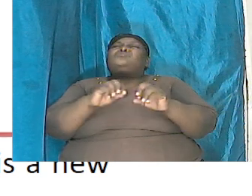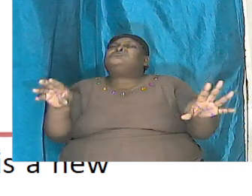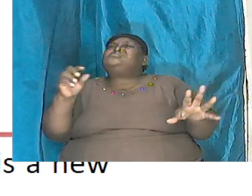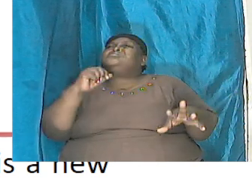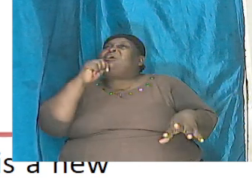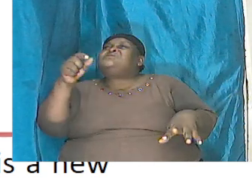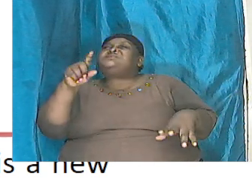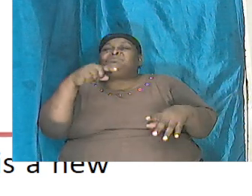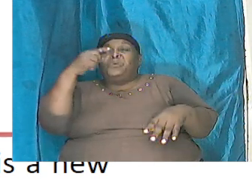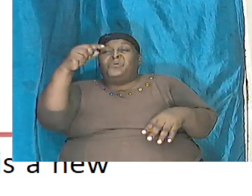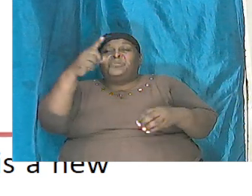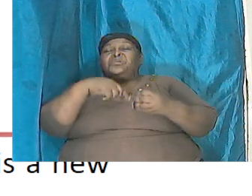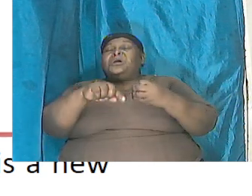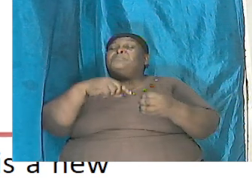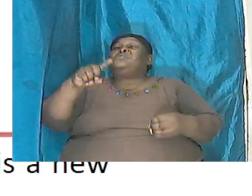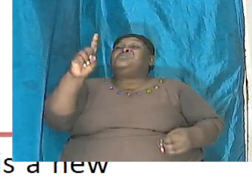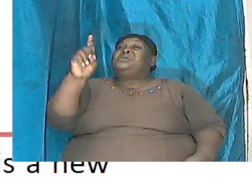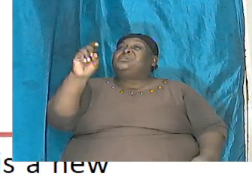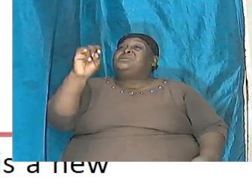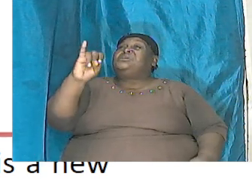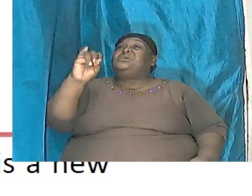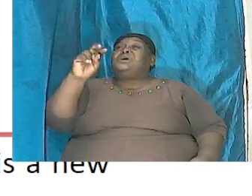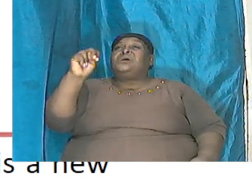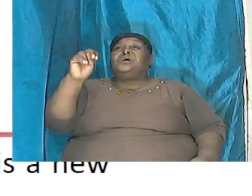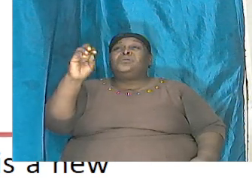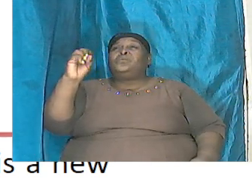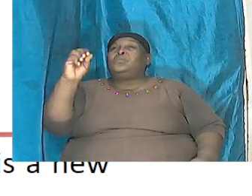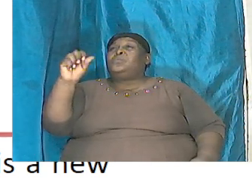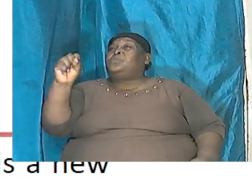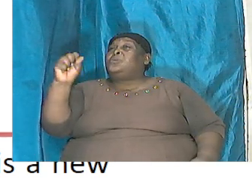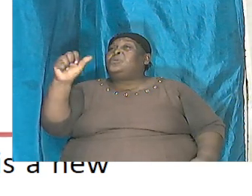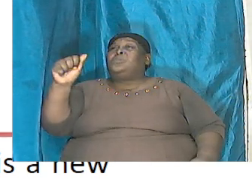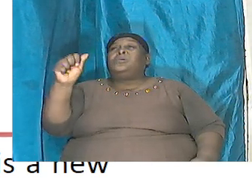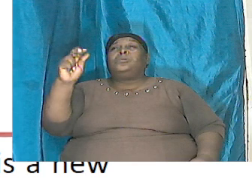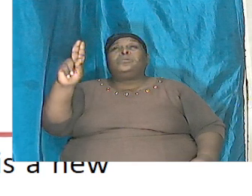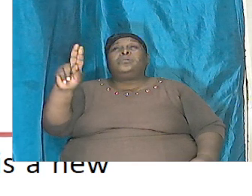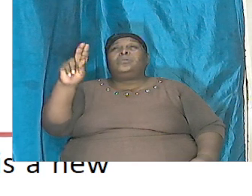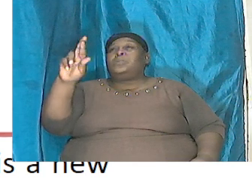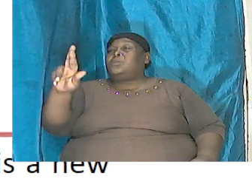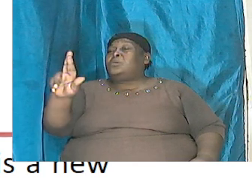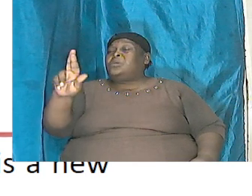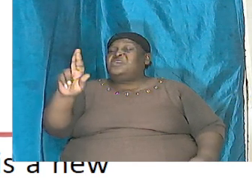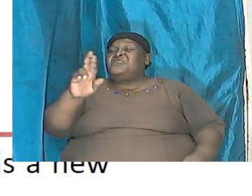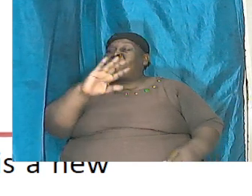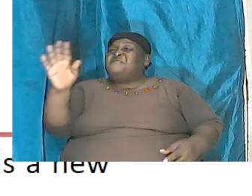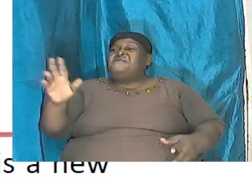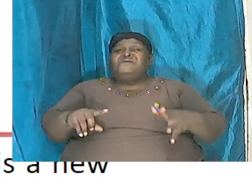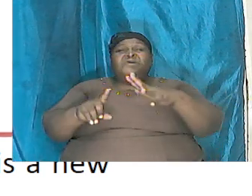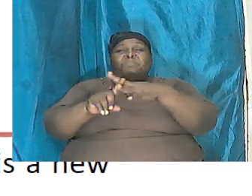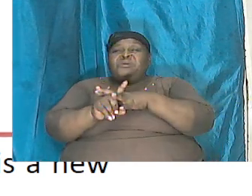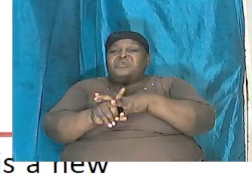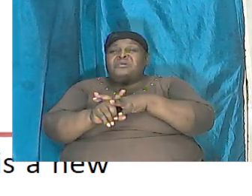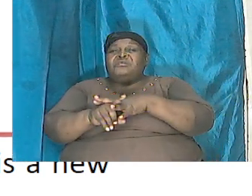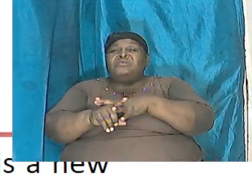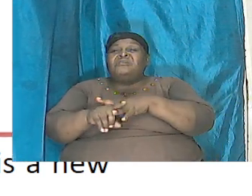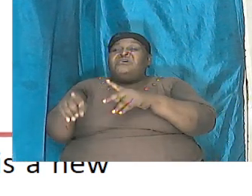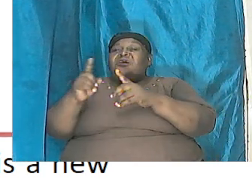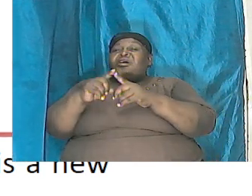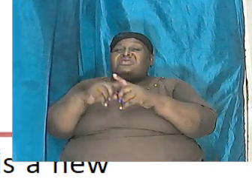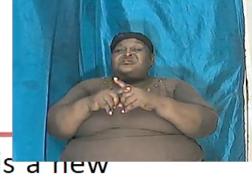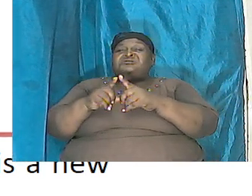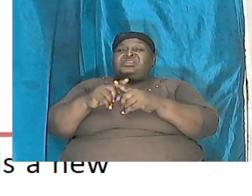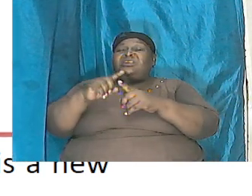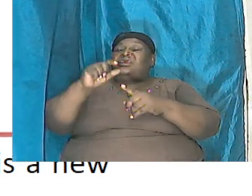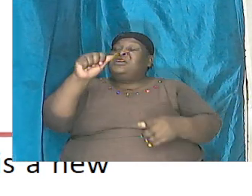dinosaurs when the word dinosaur wasn't even created what didn't even exist until 1841 and it was